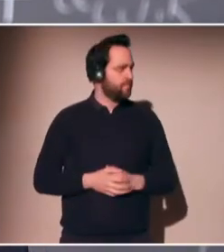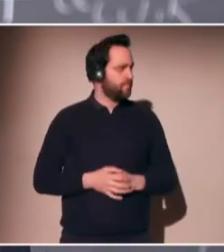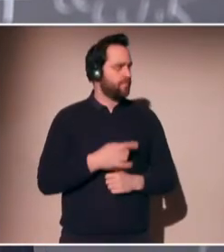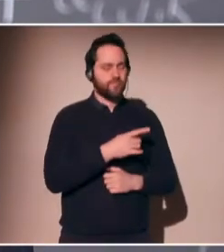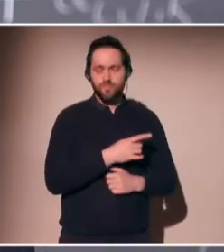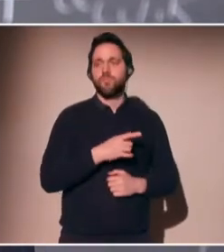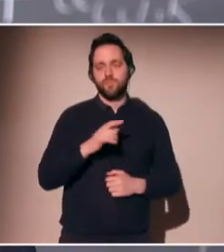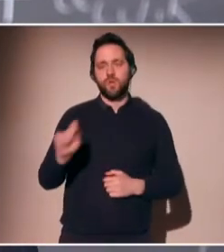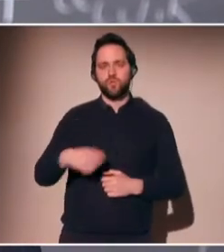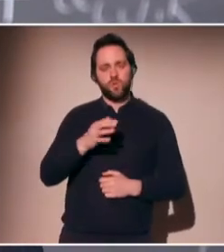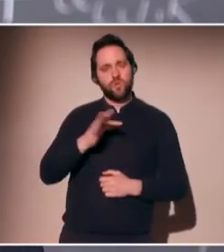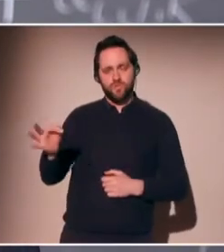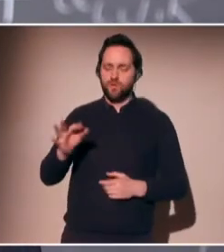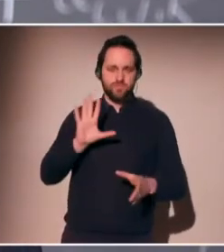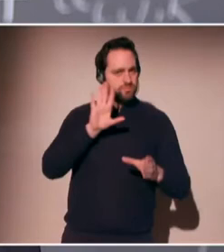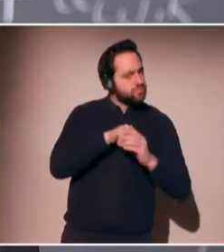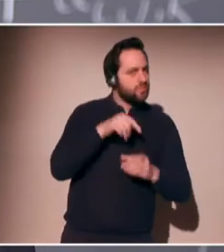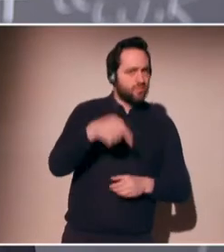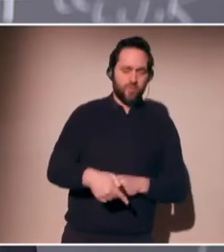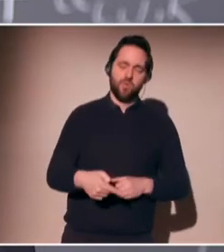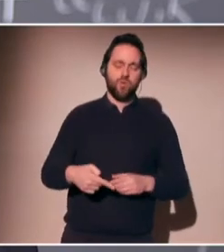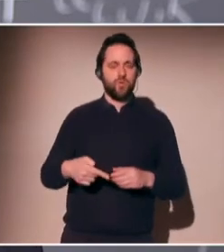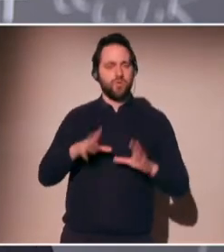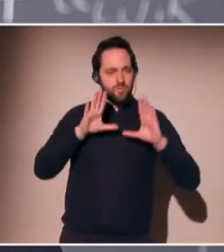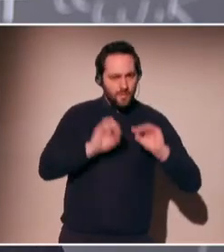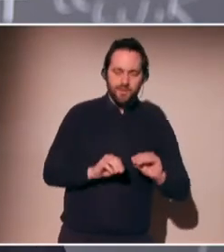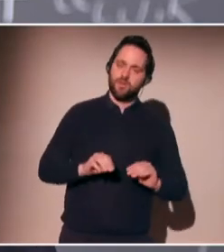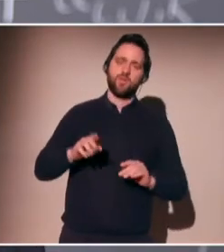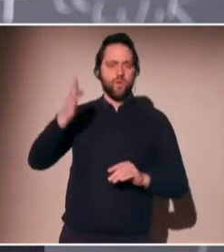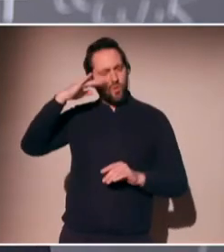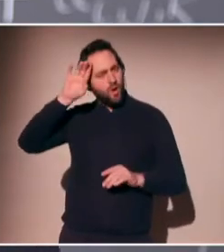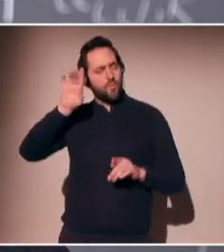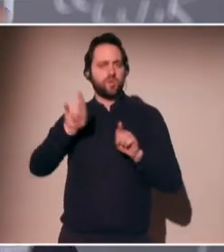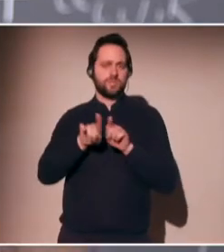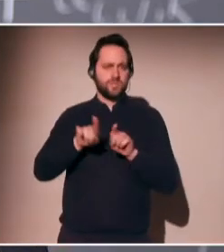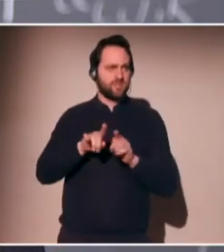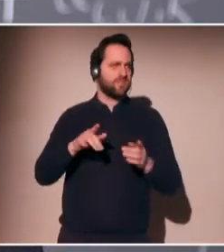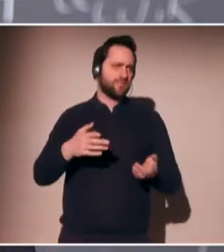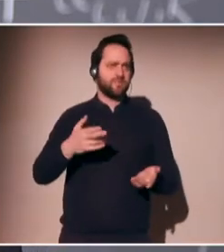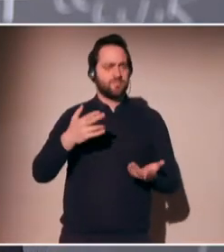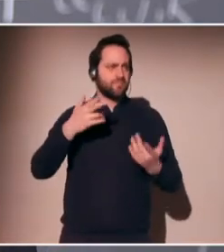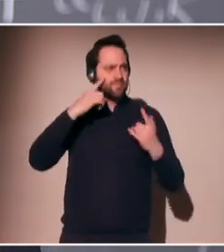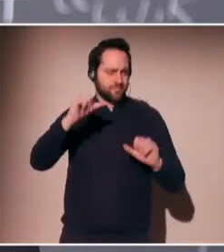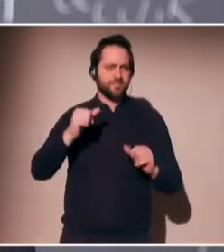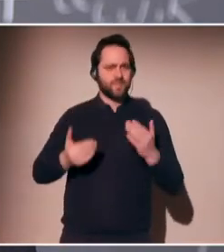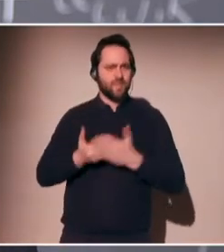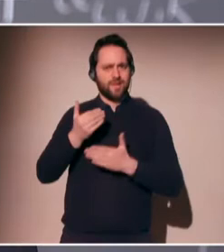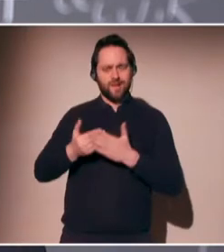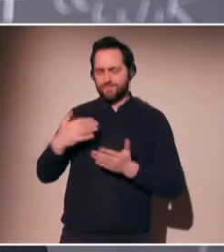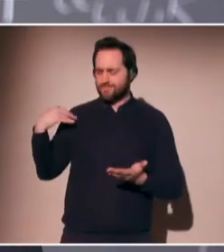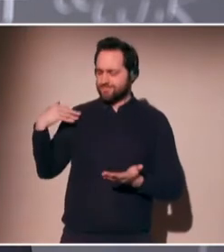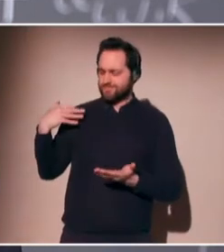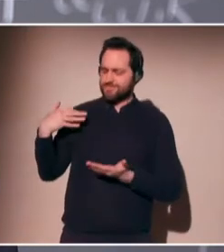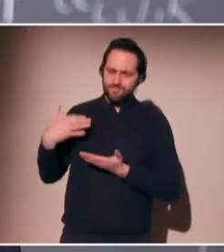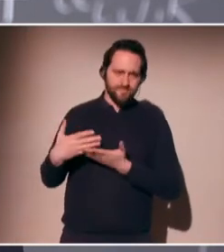France and Europe have a clear role to play. We've talked about this many times this morning, and I think you've